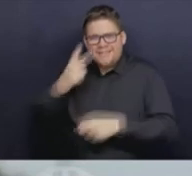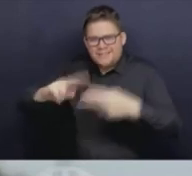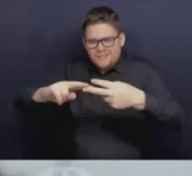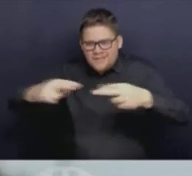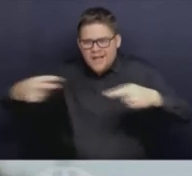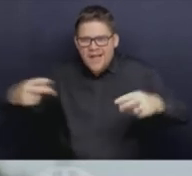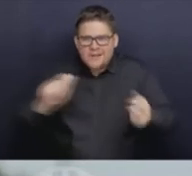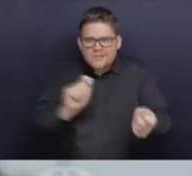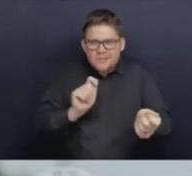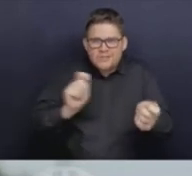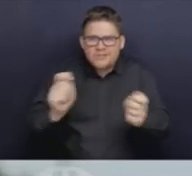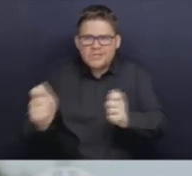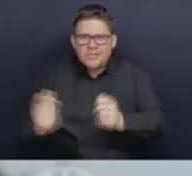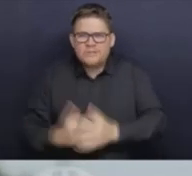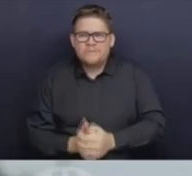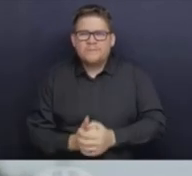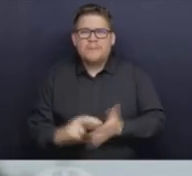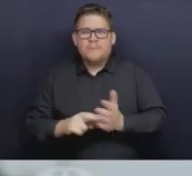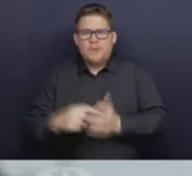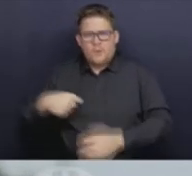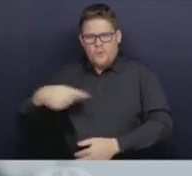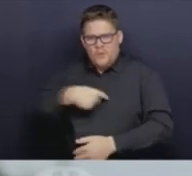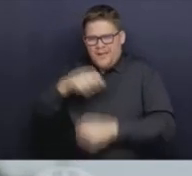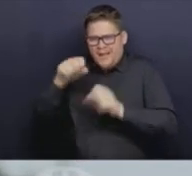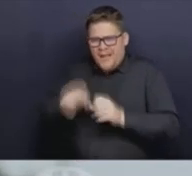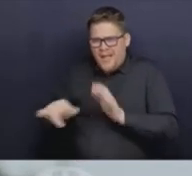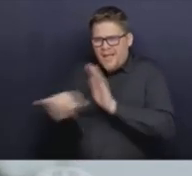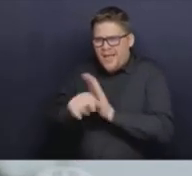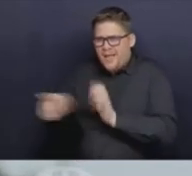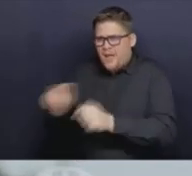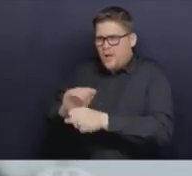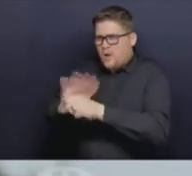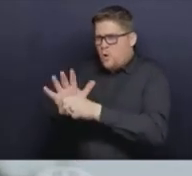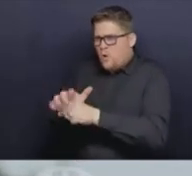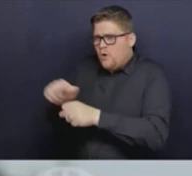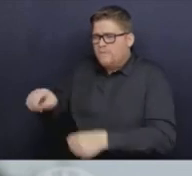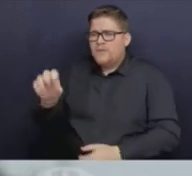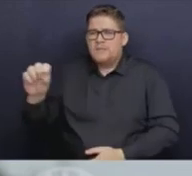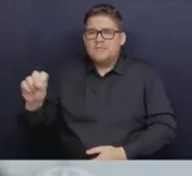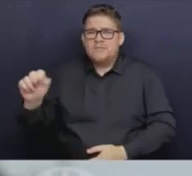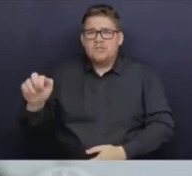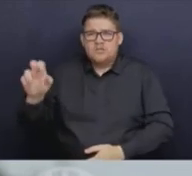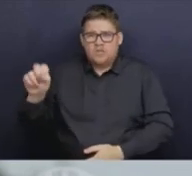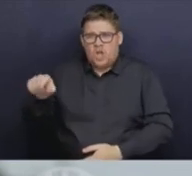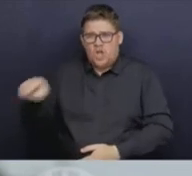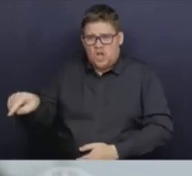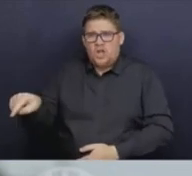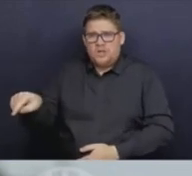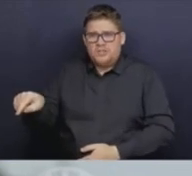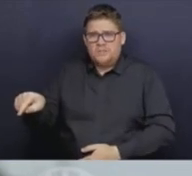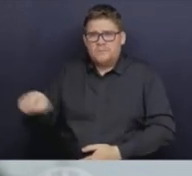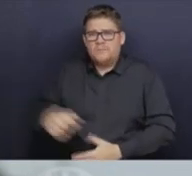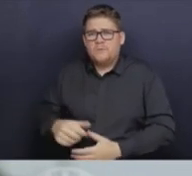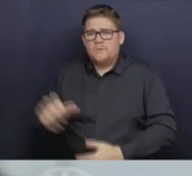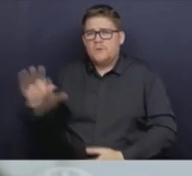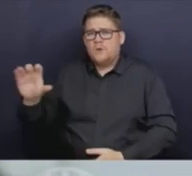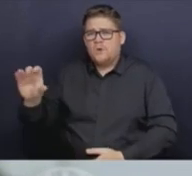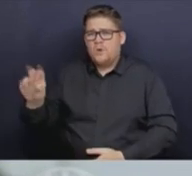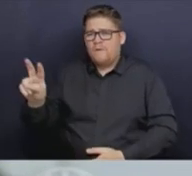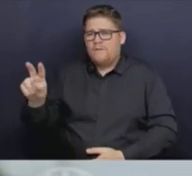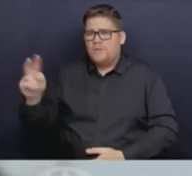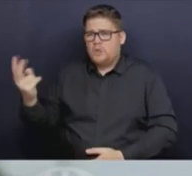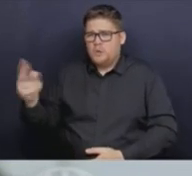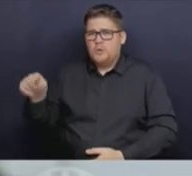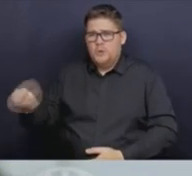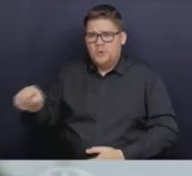about that in a minute. So our SARS-CoV-2 genomic surveillance is focused on identifying what variants are causing more